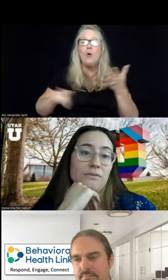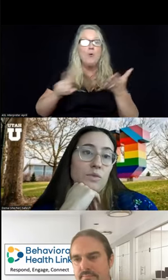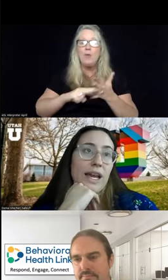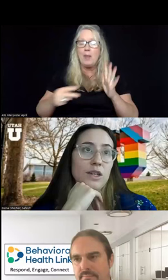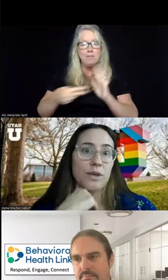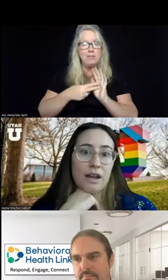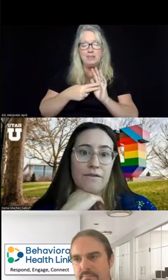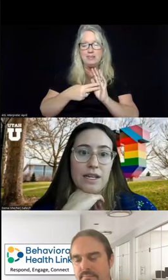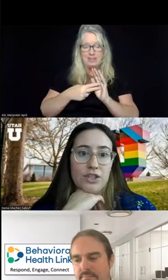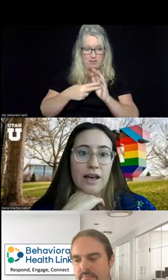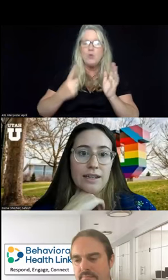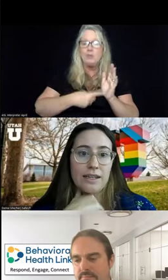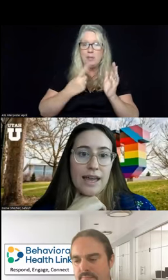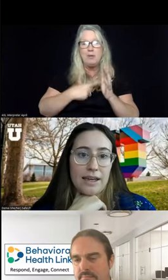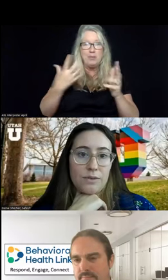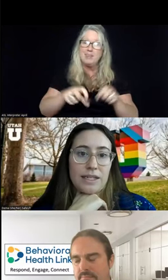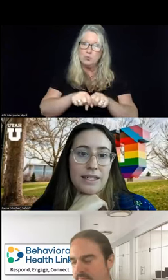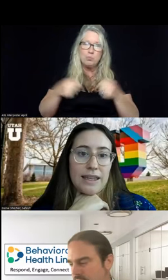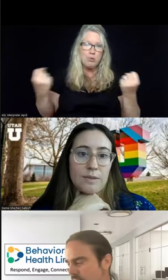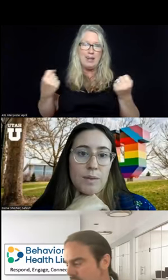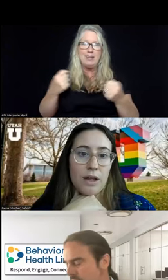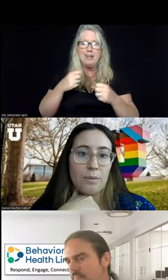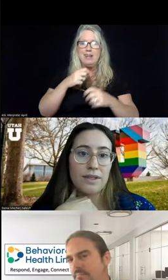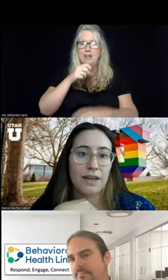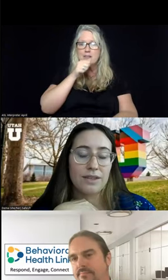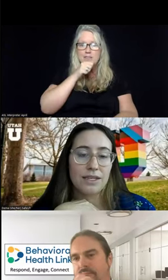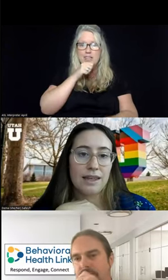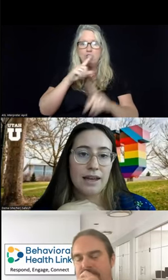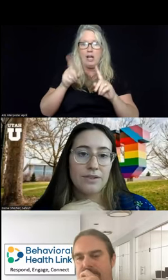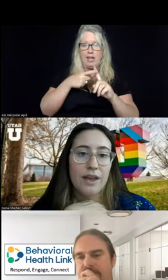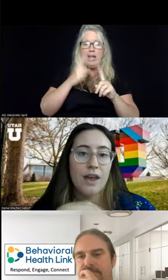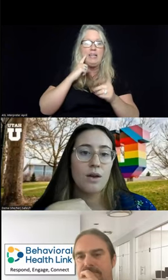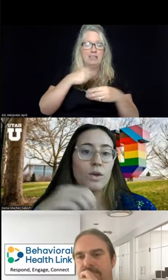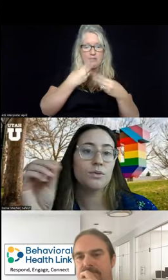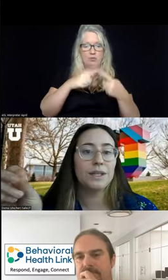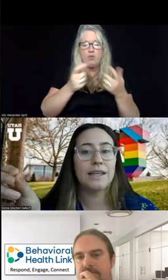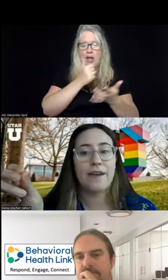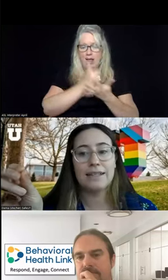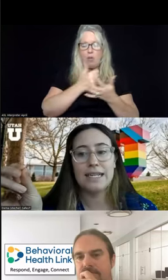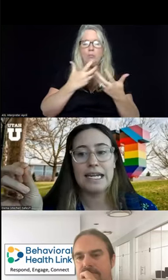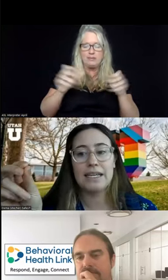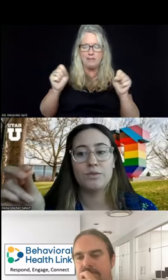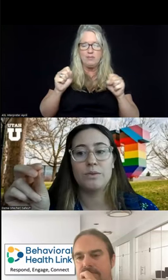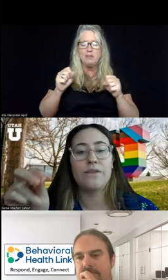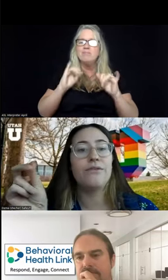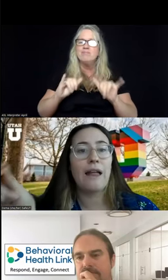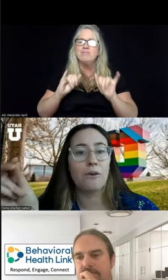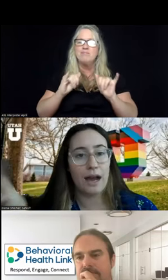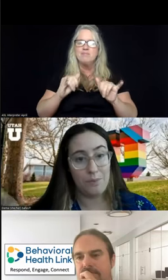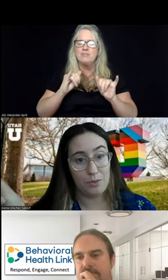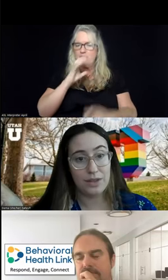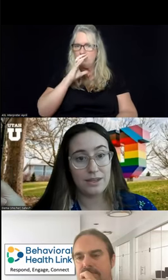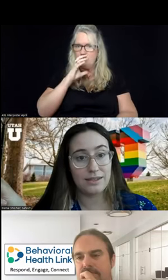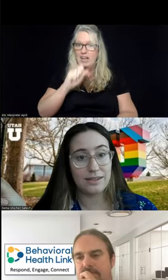times that we had to break confidentiality and we did get these people help and save these lives. What's really fascinating is when we